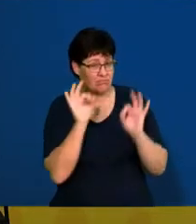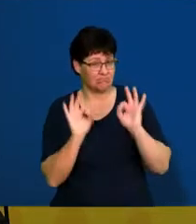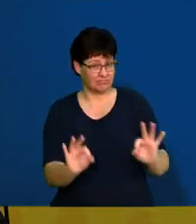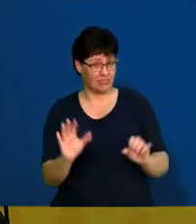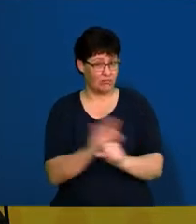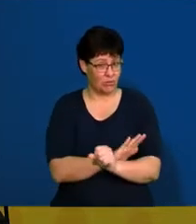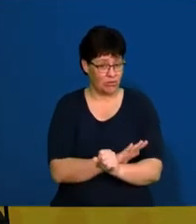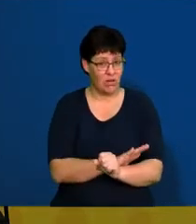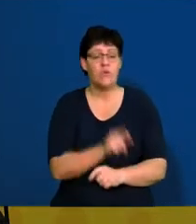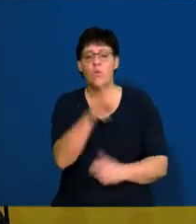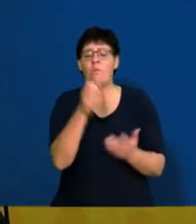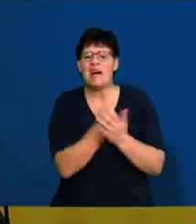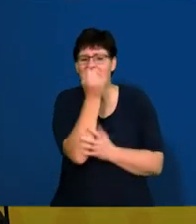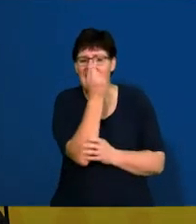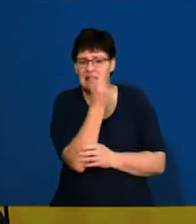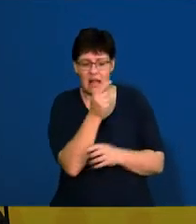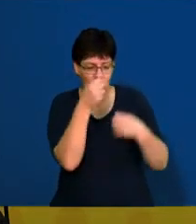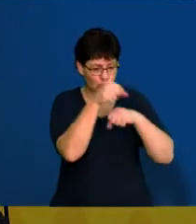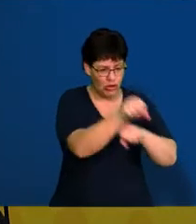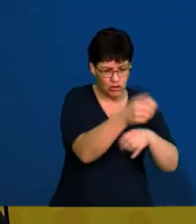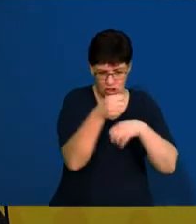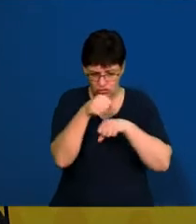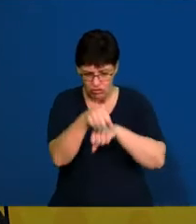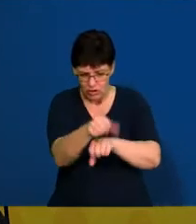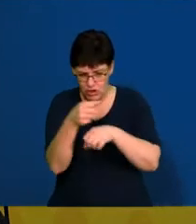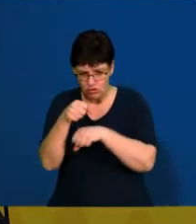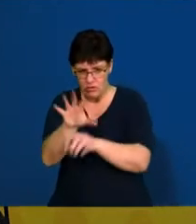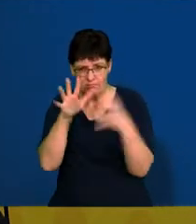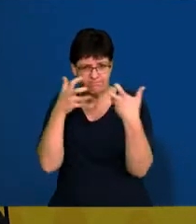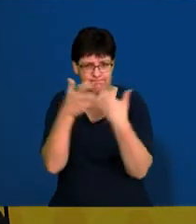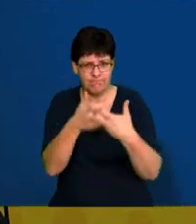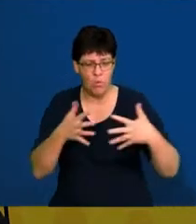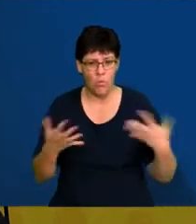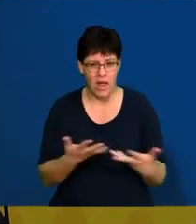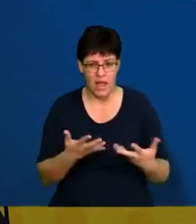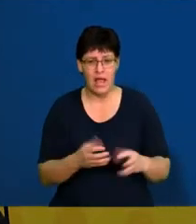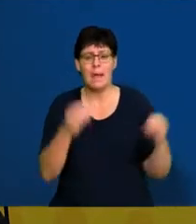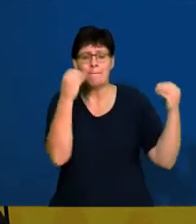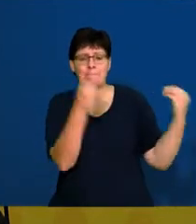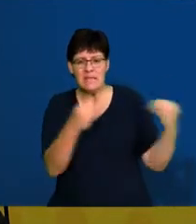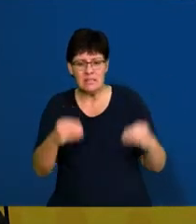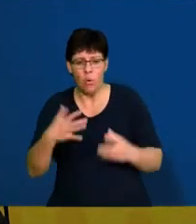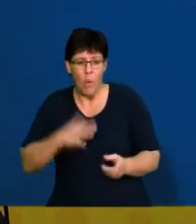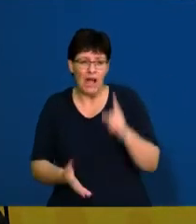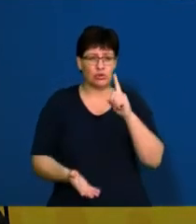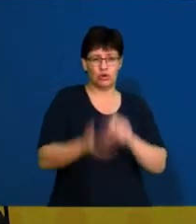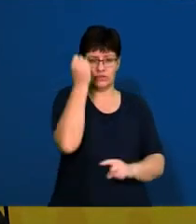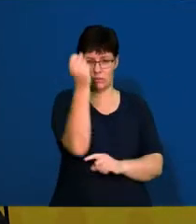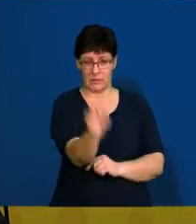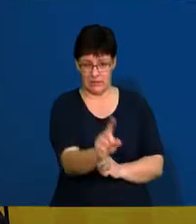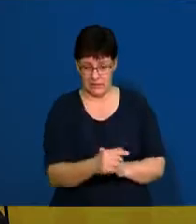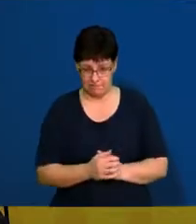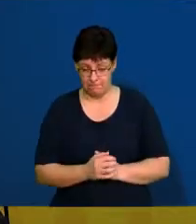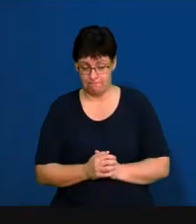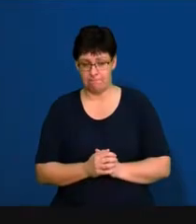understand where each strategy falls into place in terms of what the business is looking to achieve. So the first